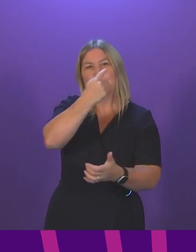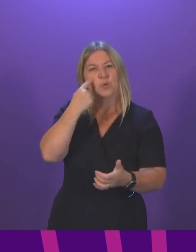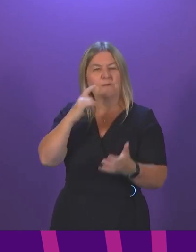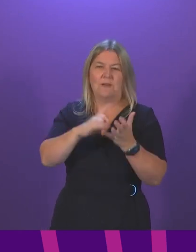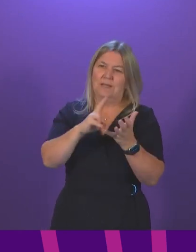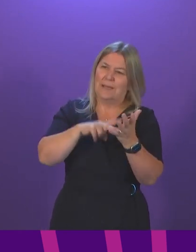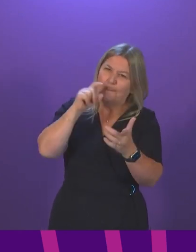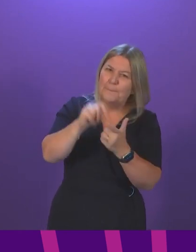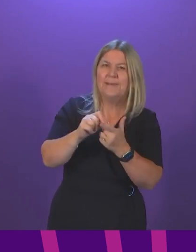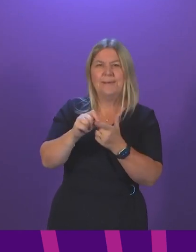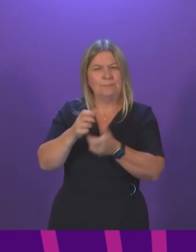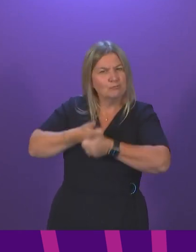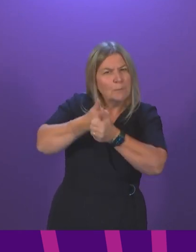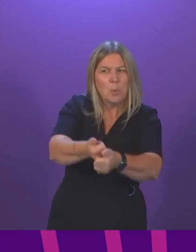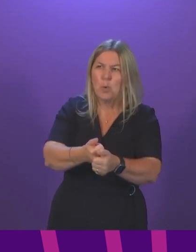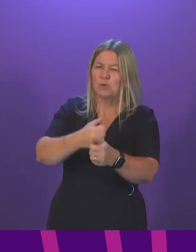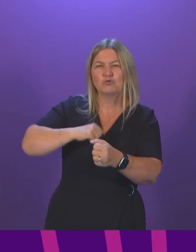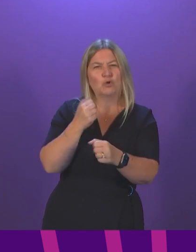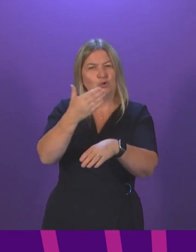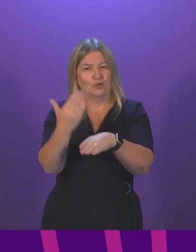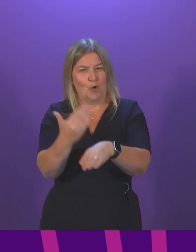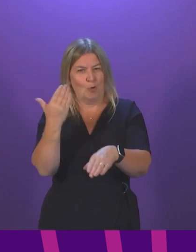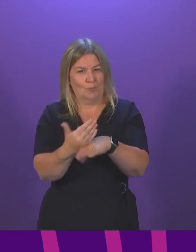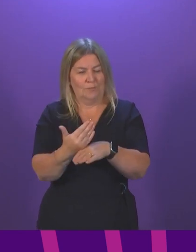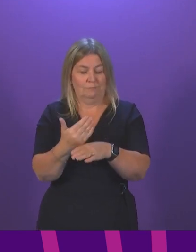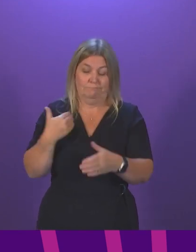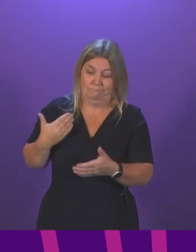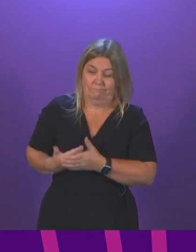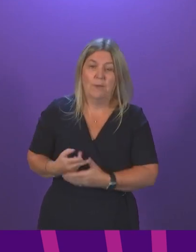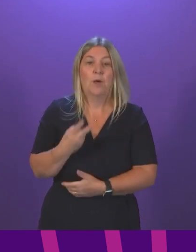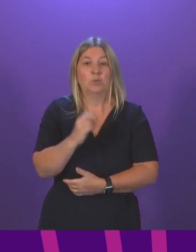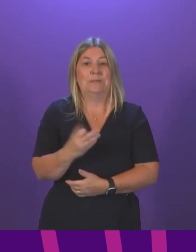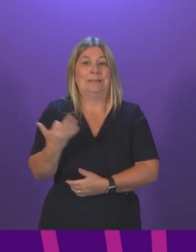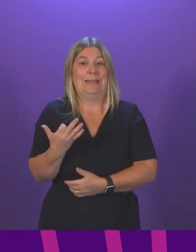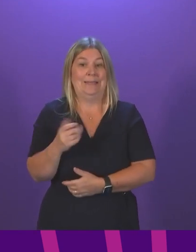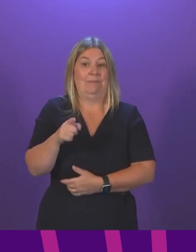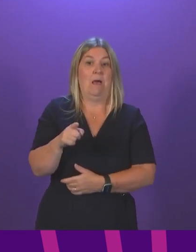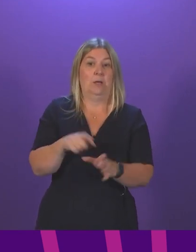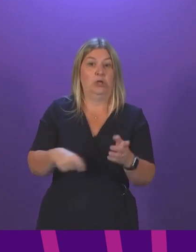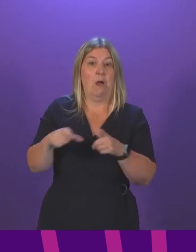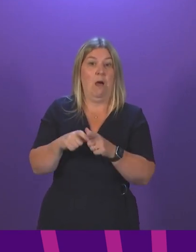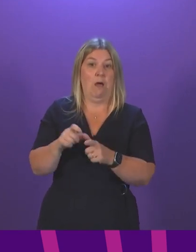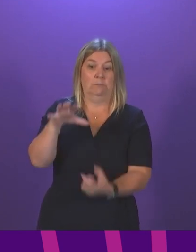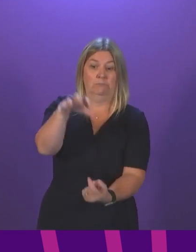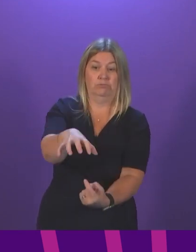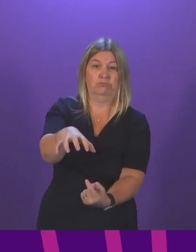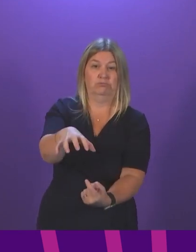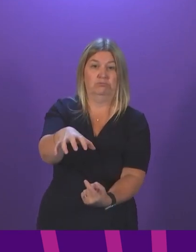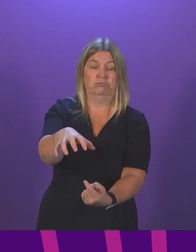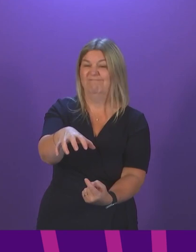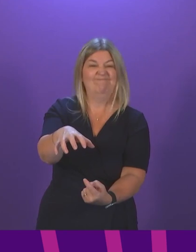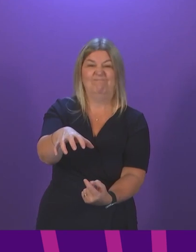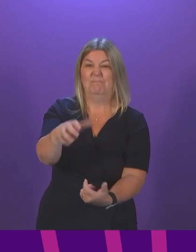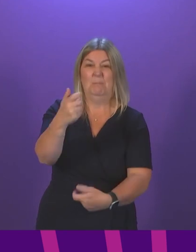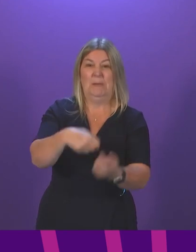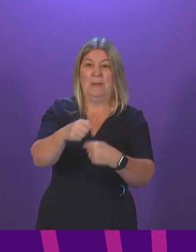SNP stands up for Scottish jobs. In 2019, the Yard was forcibly nationalised despite much protest